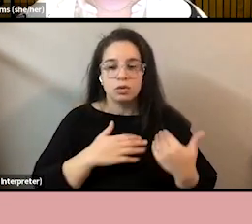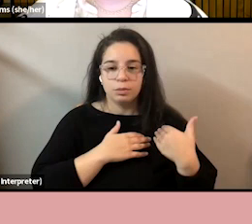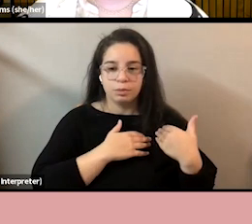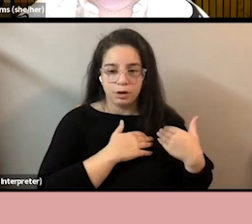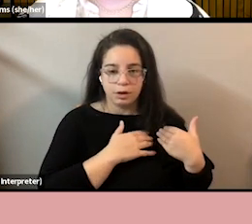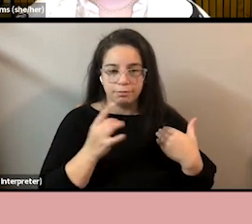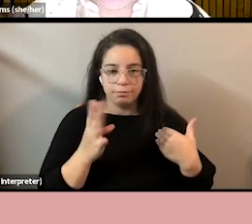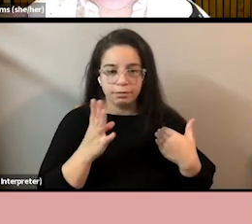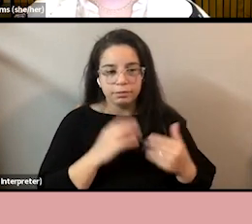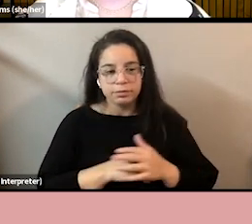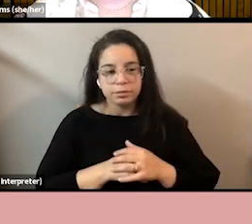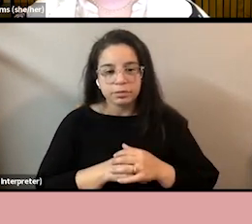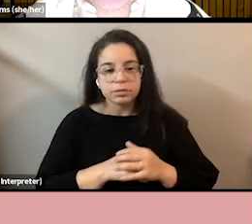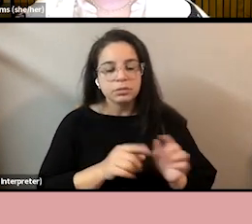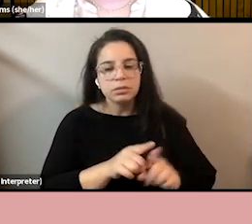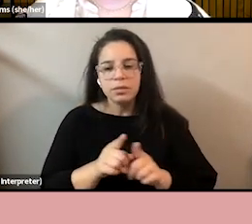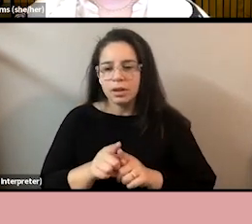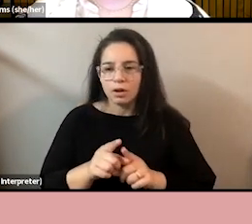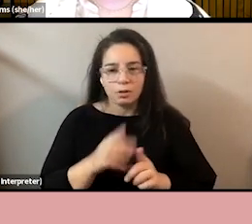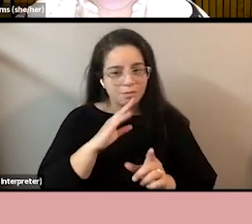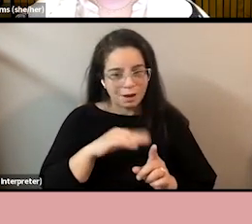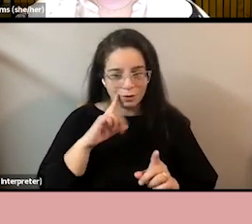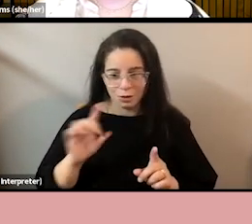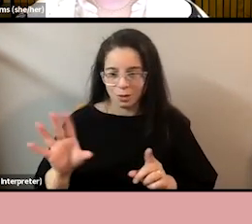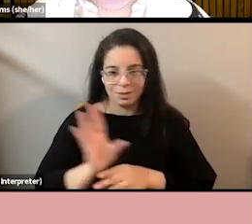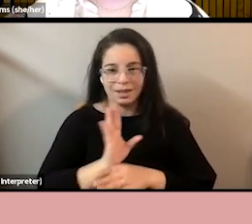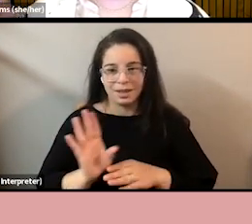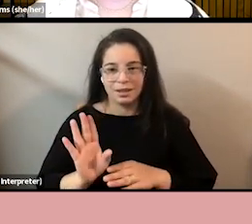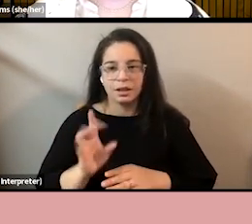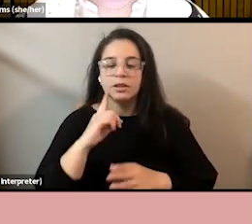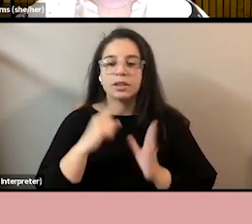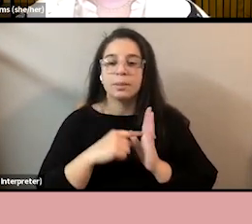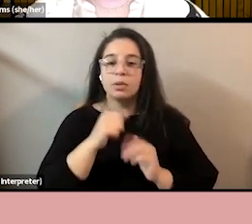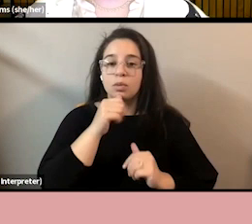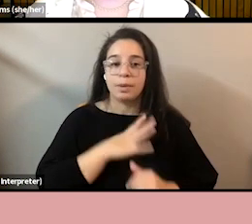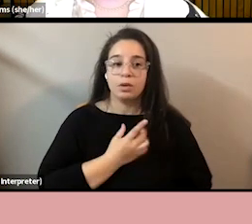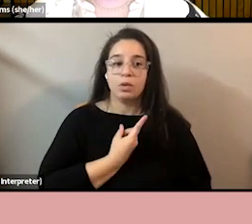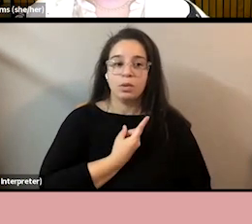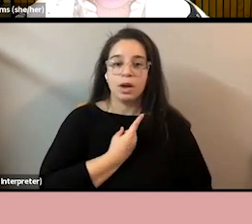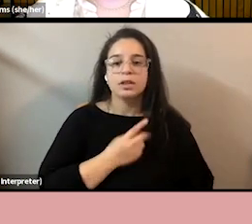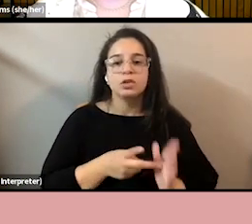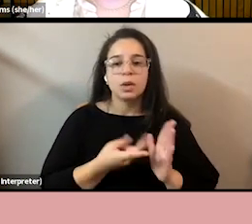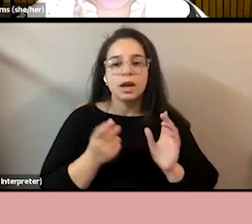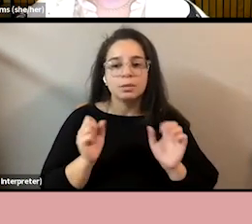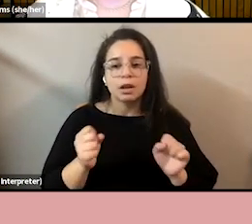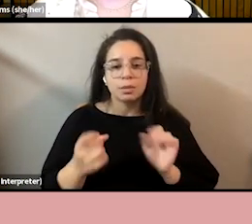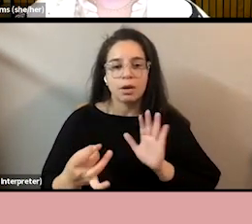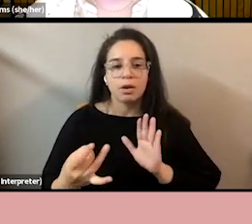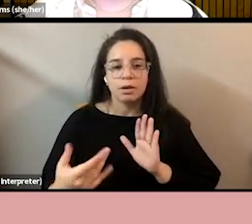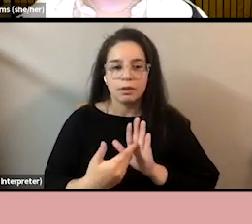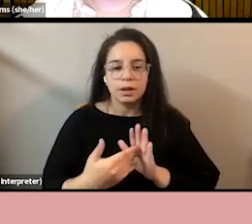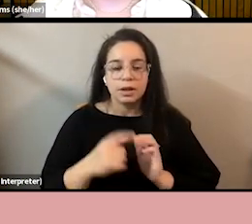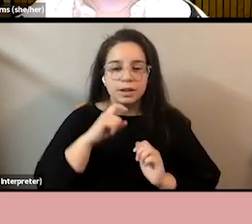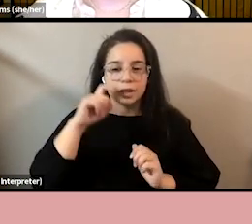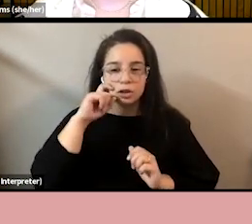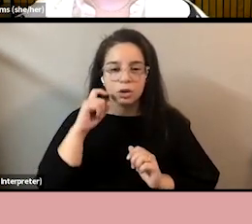carry. It's also not good for your business. Women who are onlys are twice as likely to be subject to sexual harassment and are